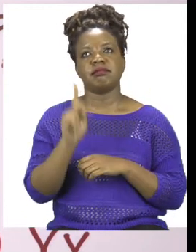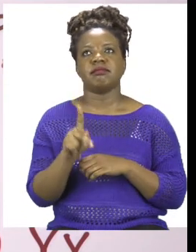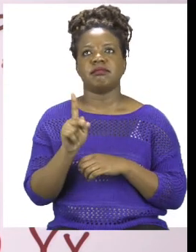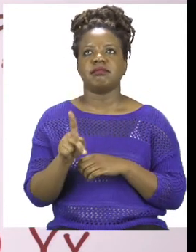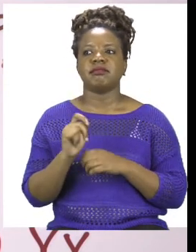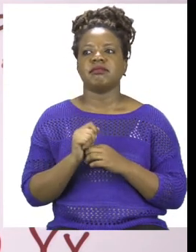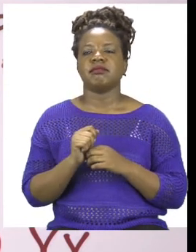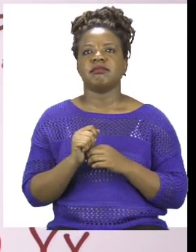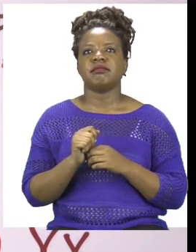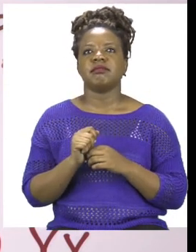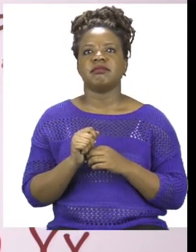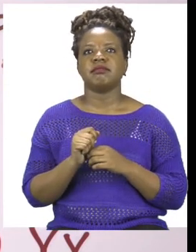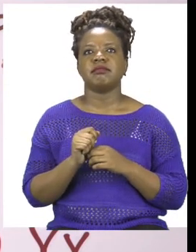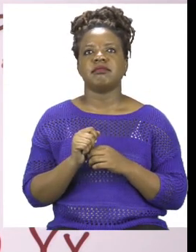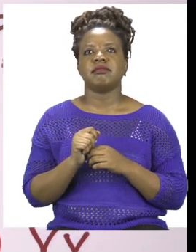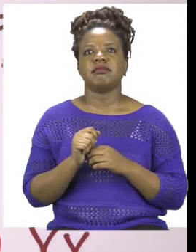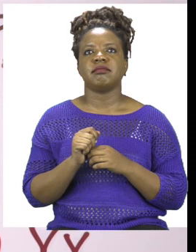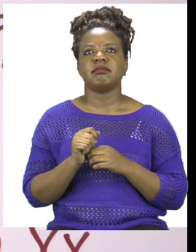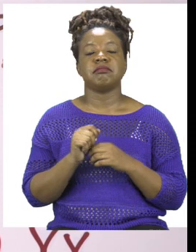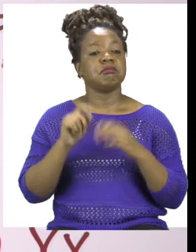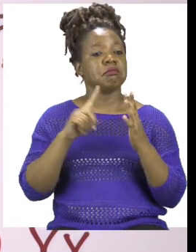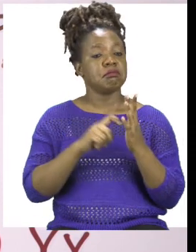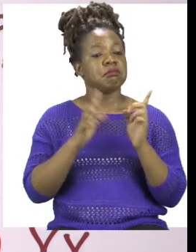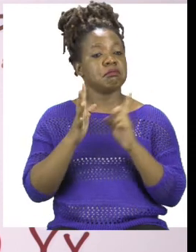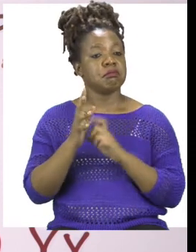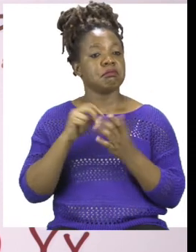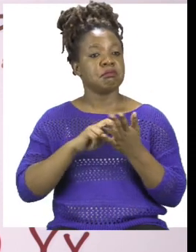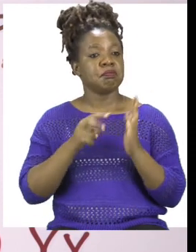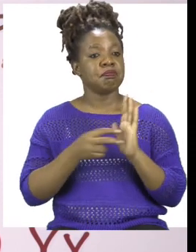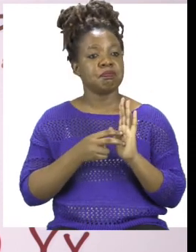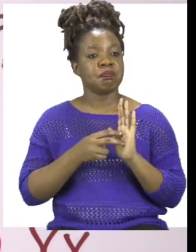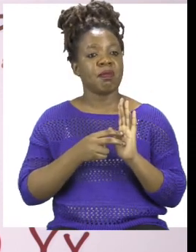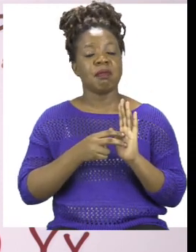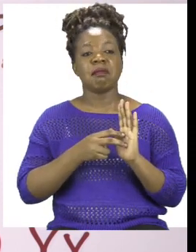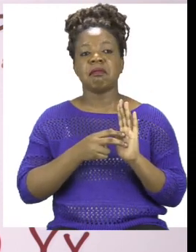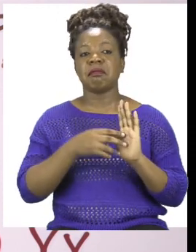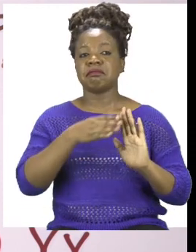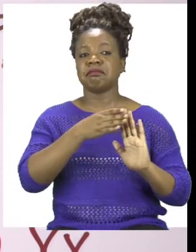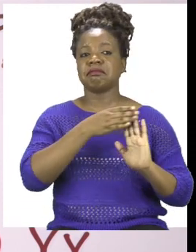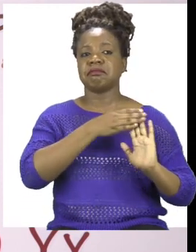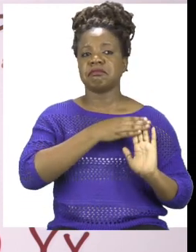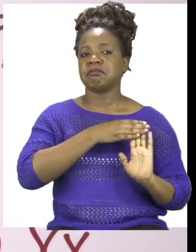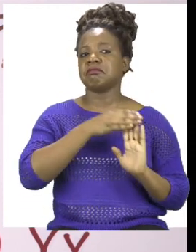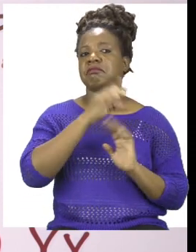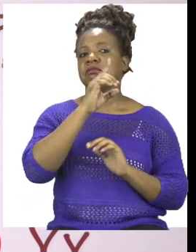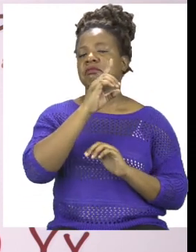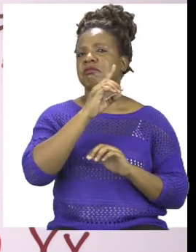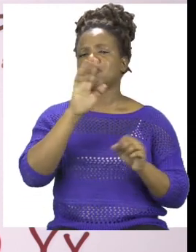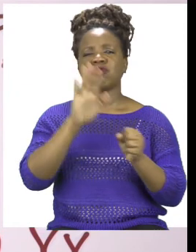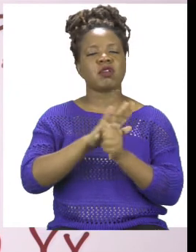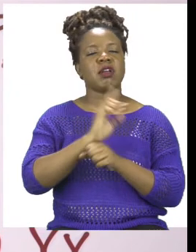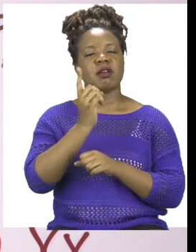Sanitizing doesn't mean that you are going to be 100% safe. So you also need to practice good social distancing and